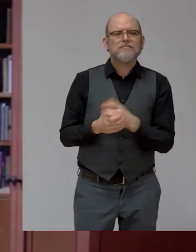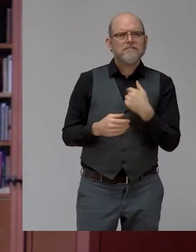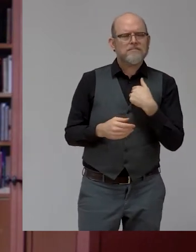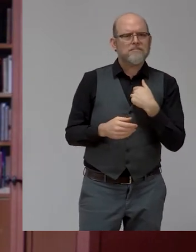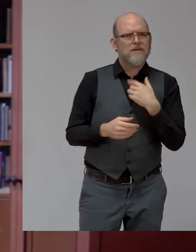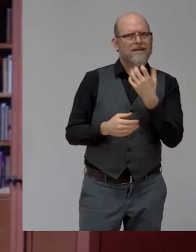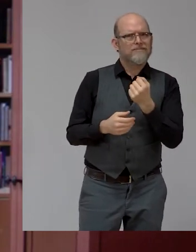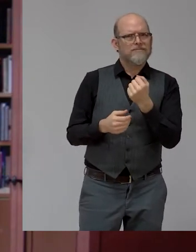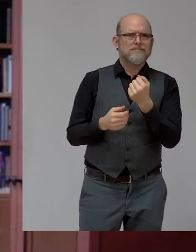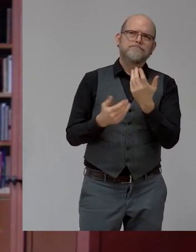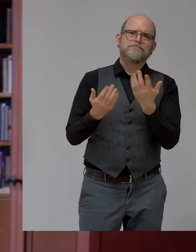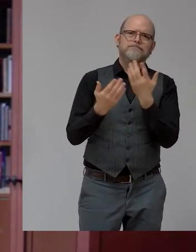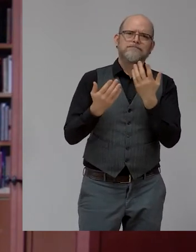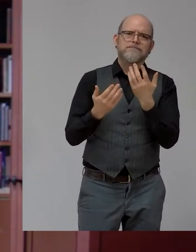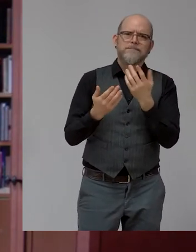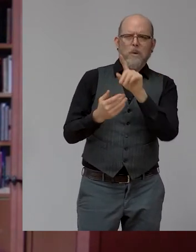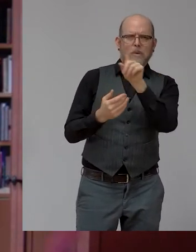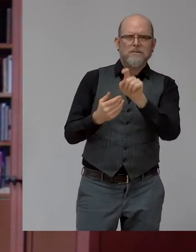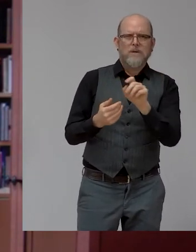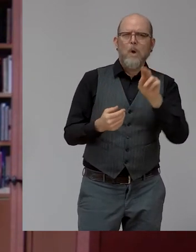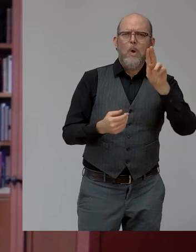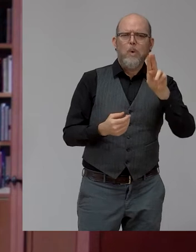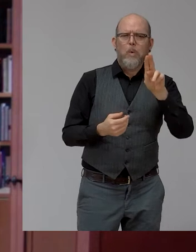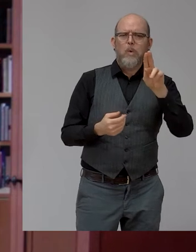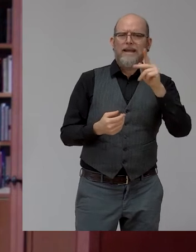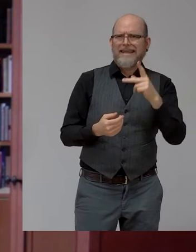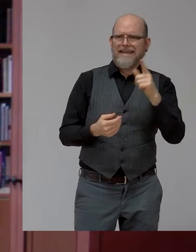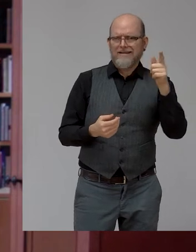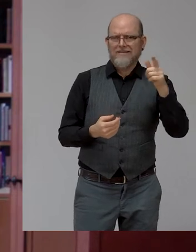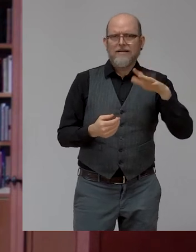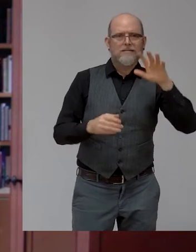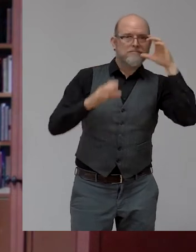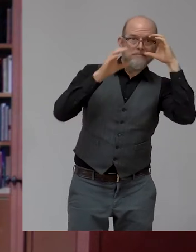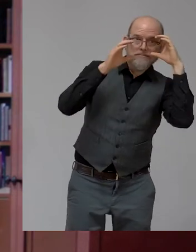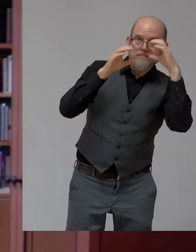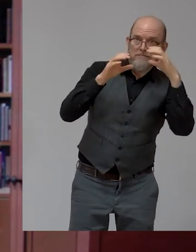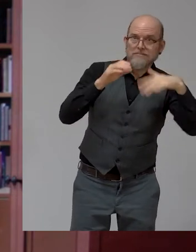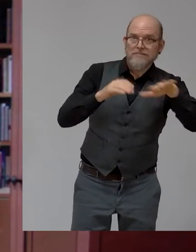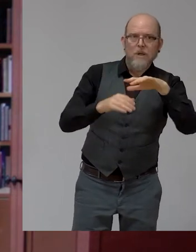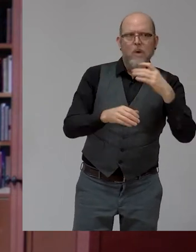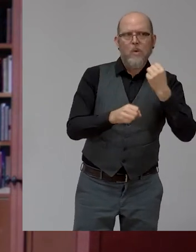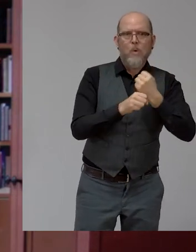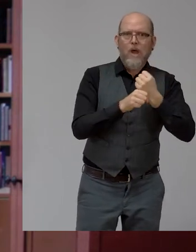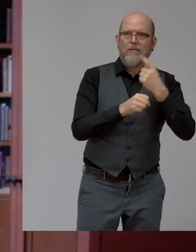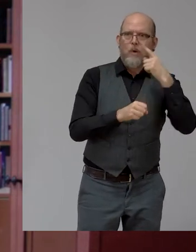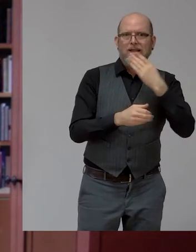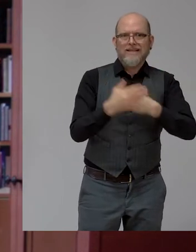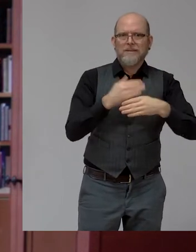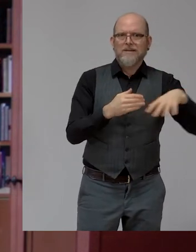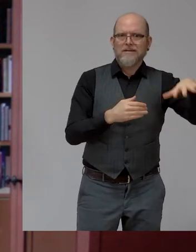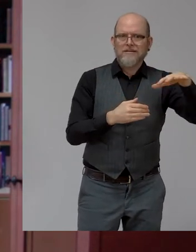today, are actively working in the disability sector, if we can call it that. So they're disabled people's organizations or they're